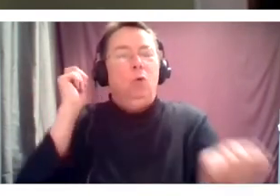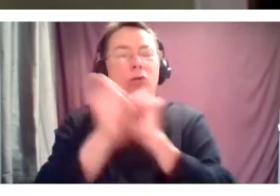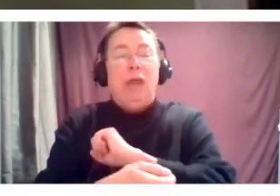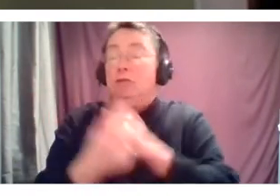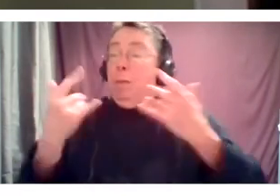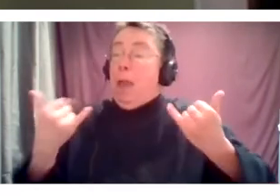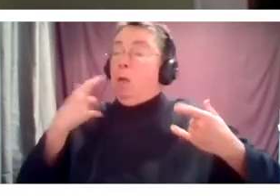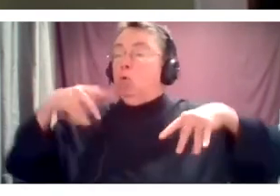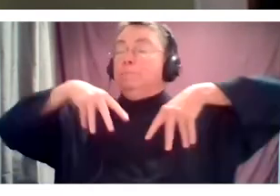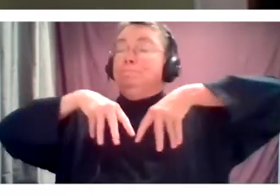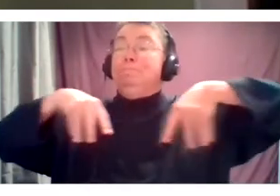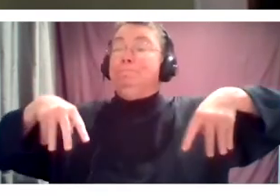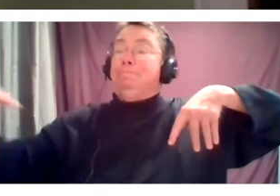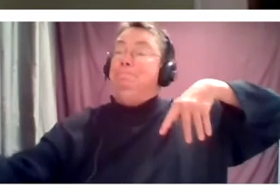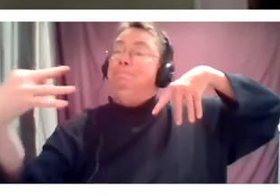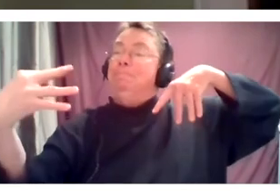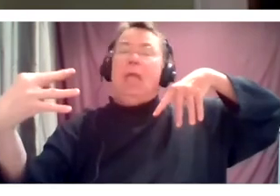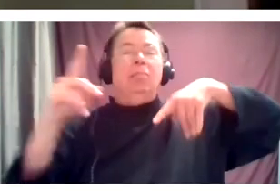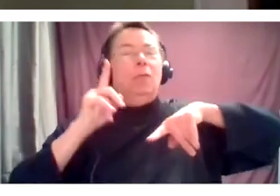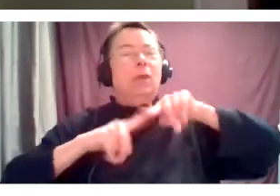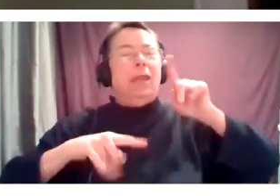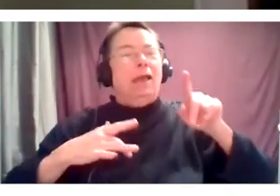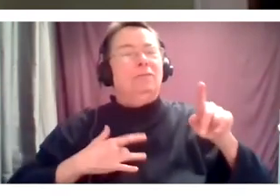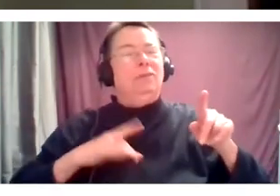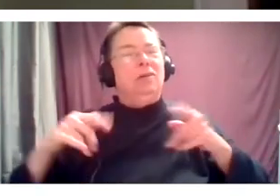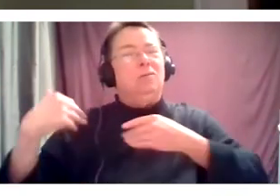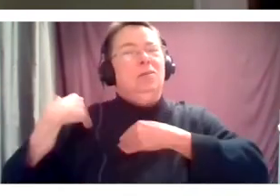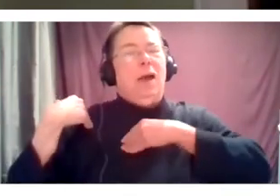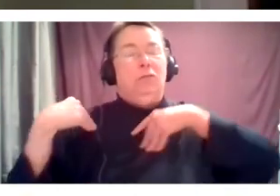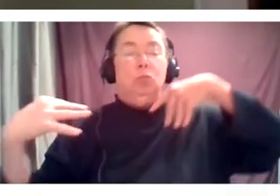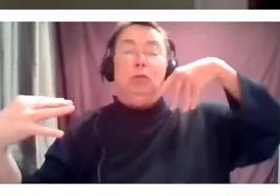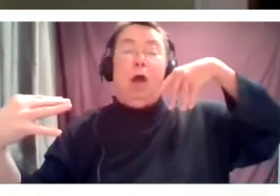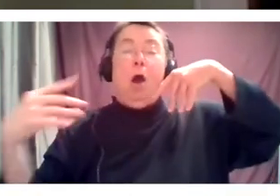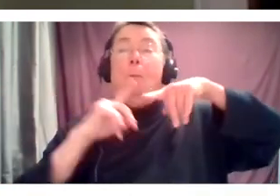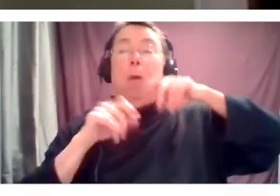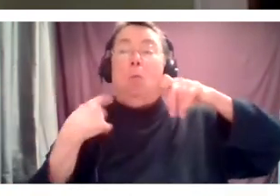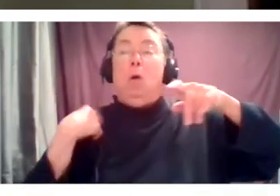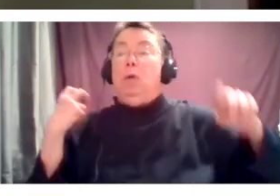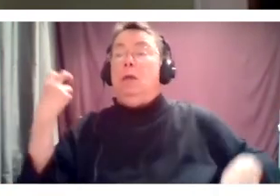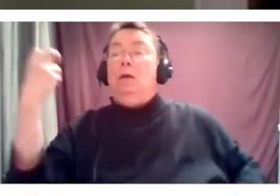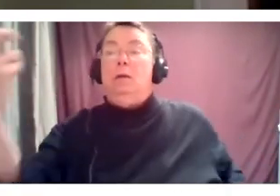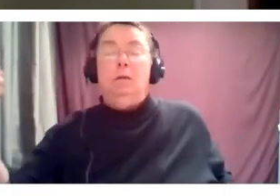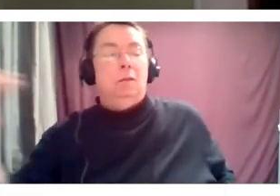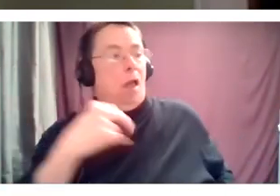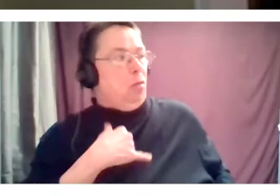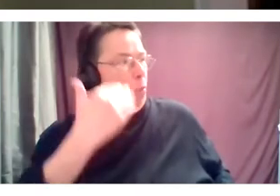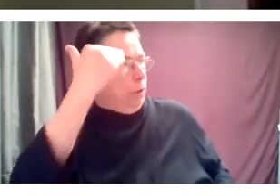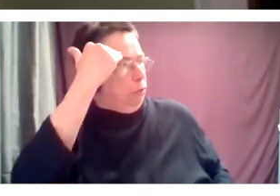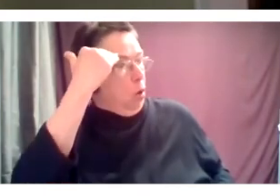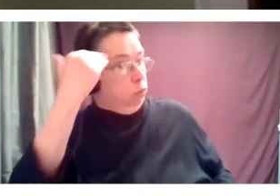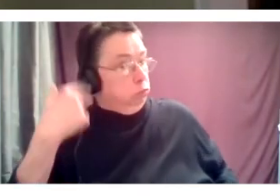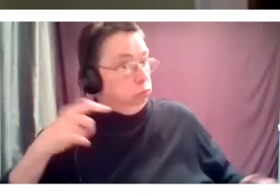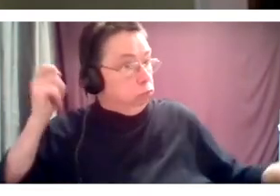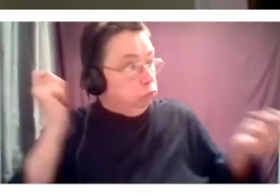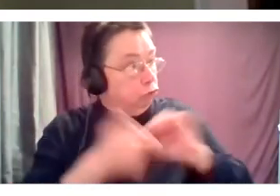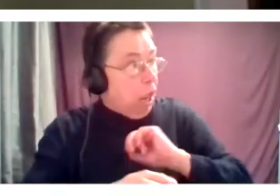not going to be able to feel the responsibility. But once we are, we will know what have we done. And so I look forward to